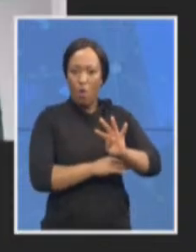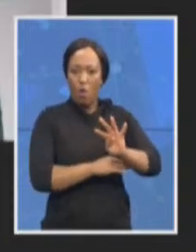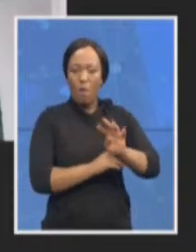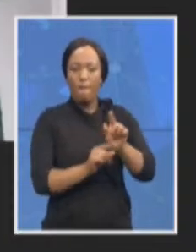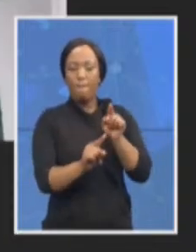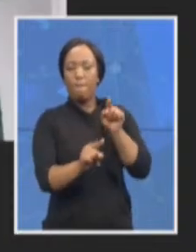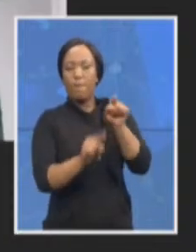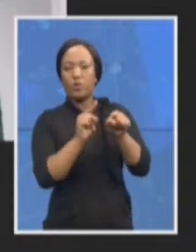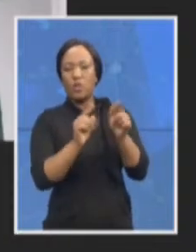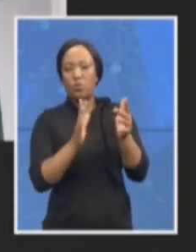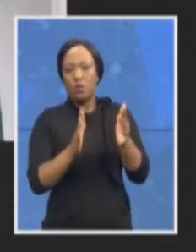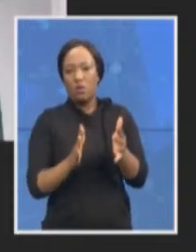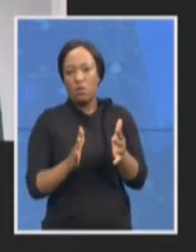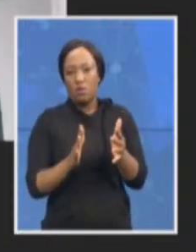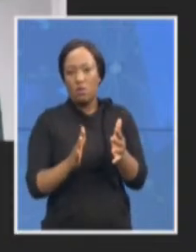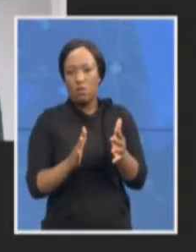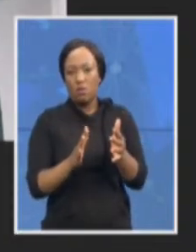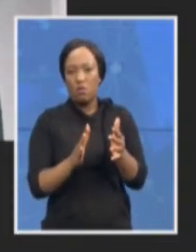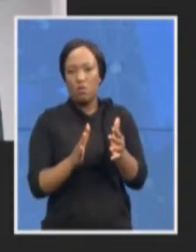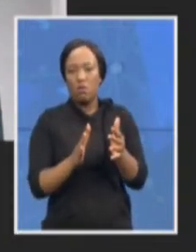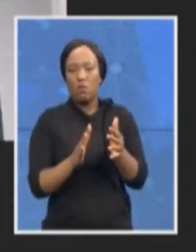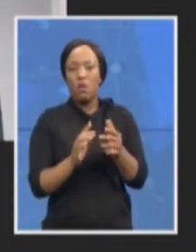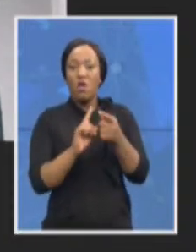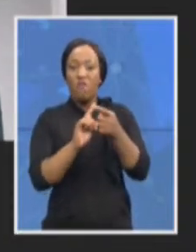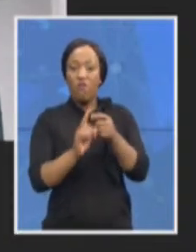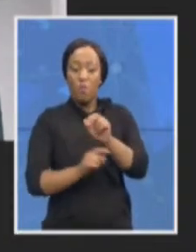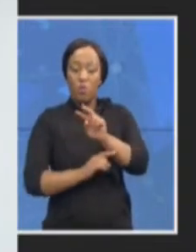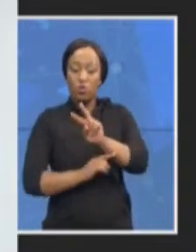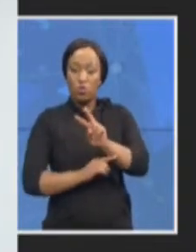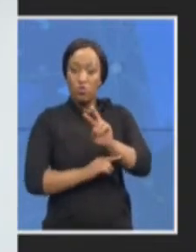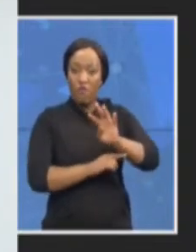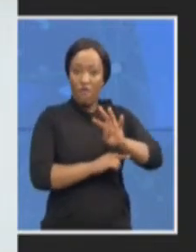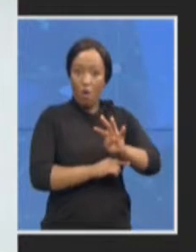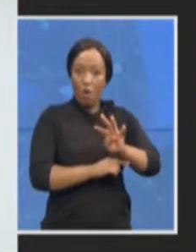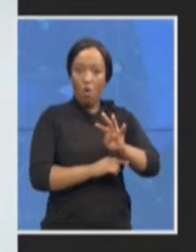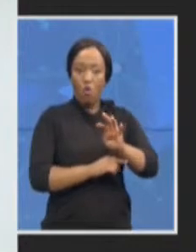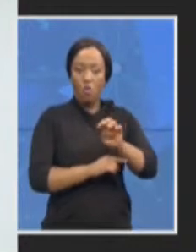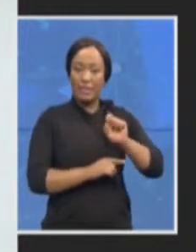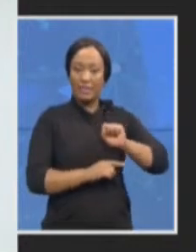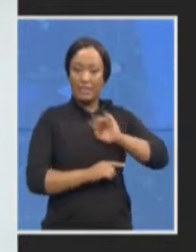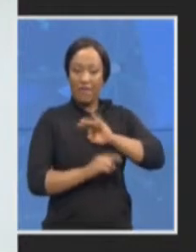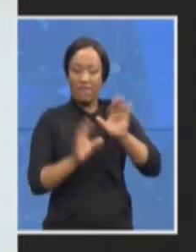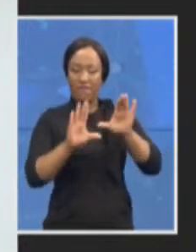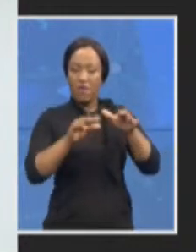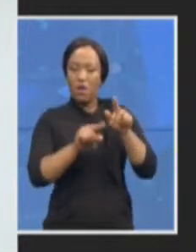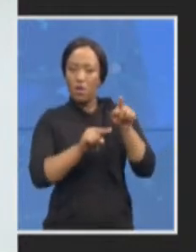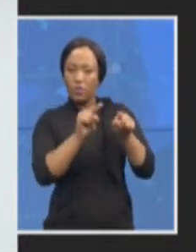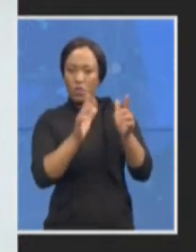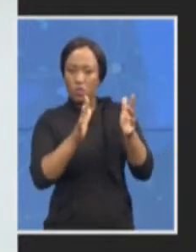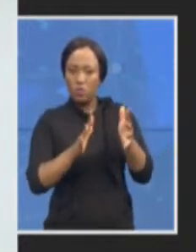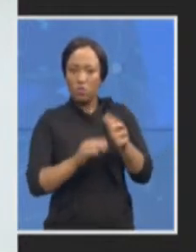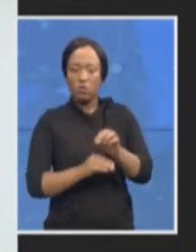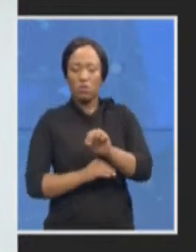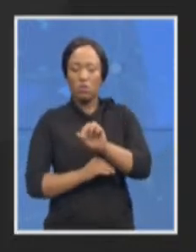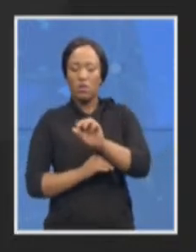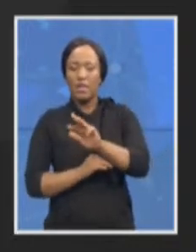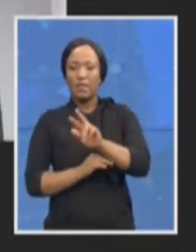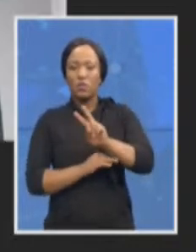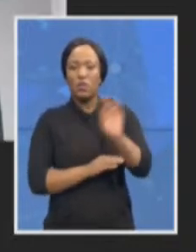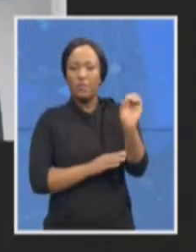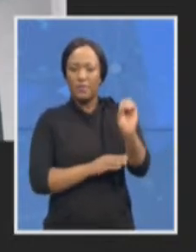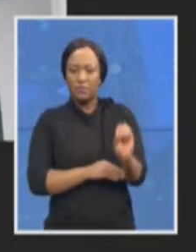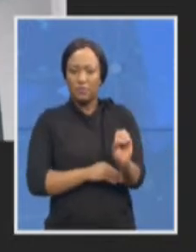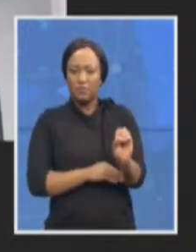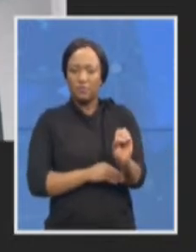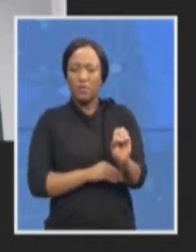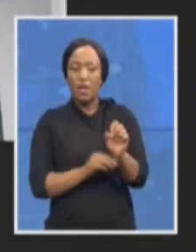224 prosecutors 92% of those prosecutors have experience of 10